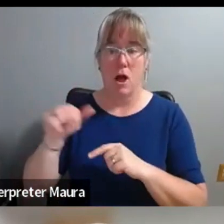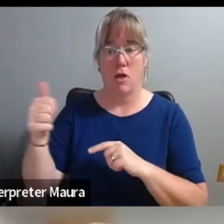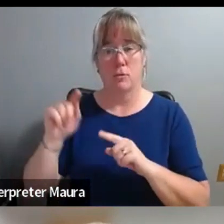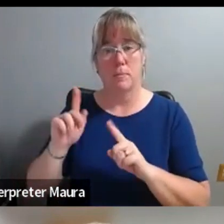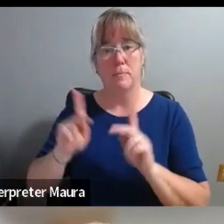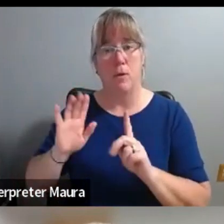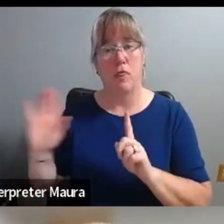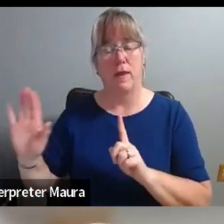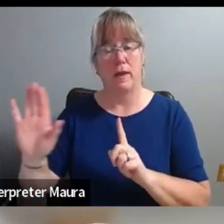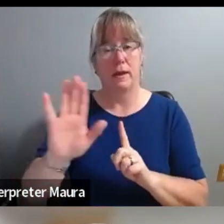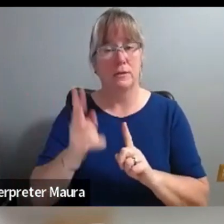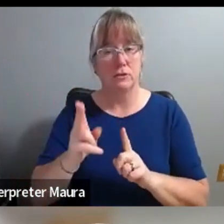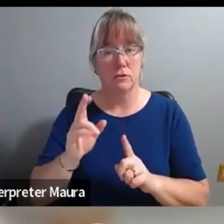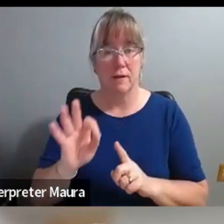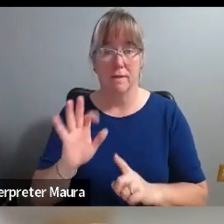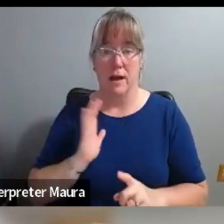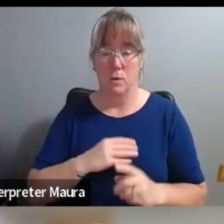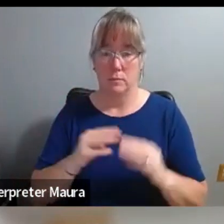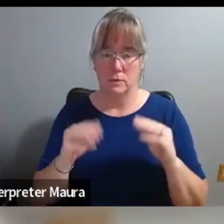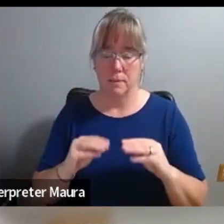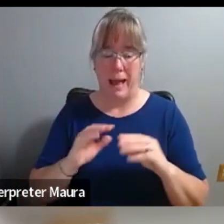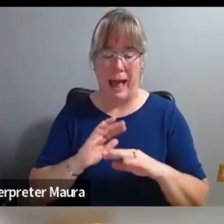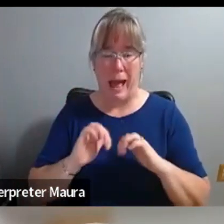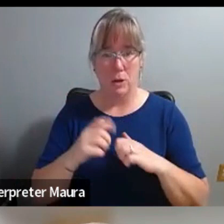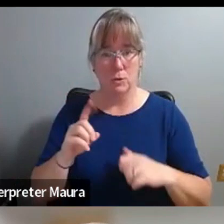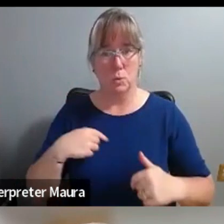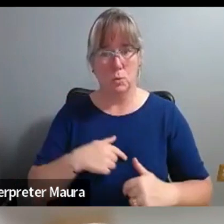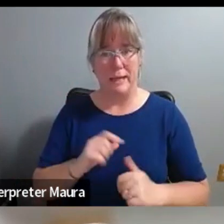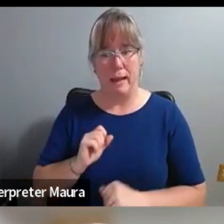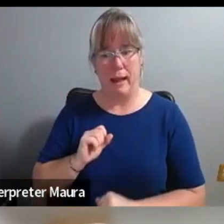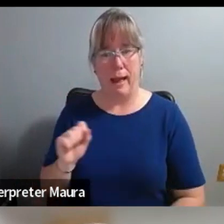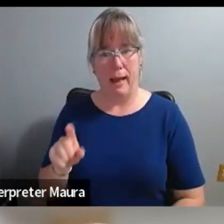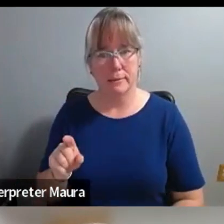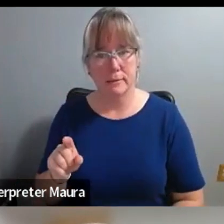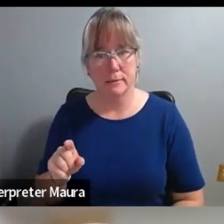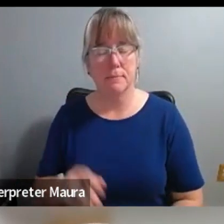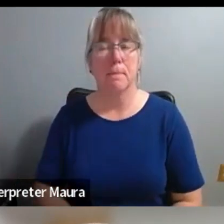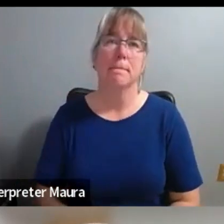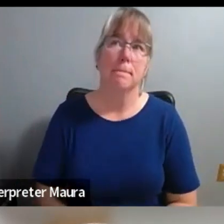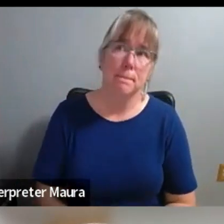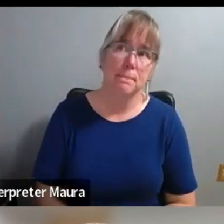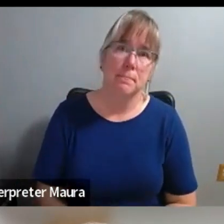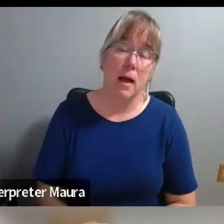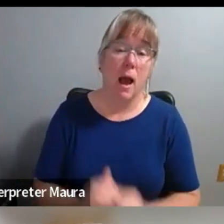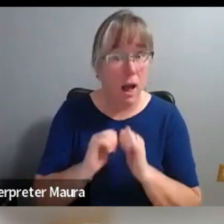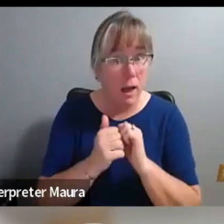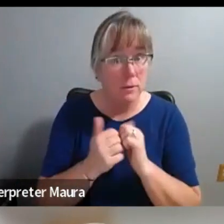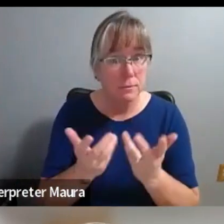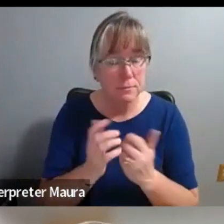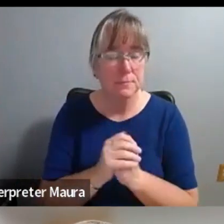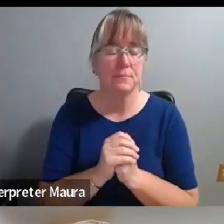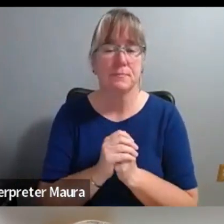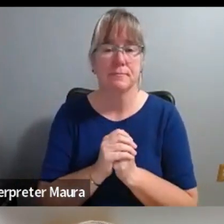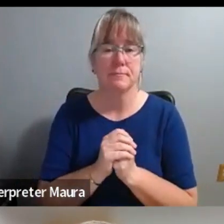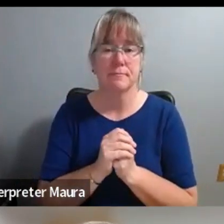place ask, right? And so I think it's a lot about not only working with